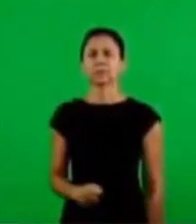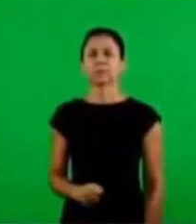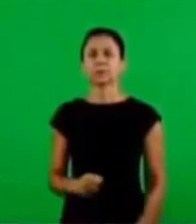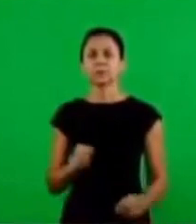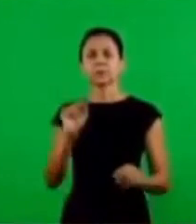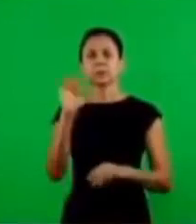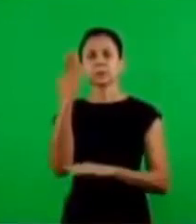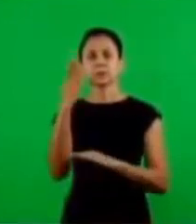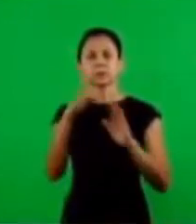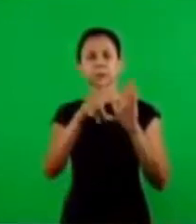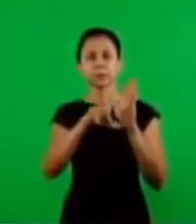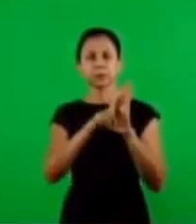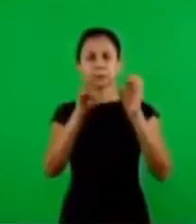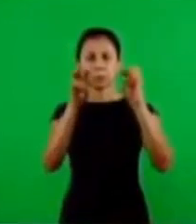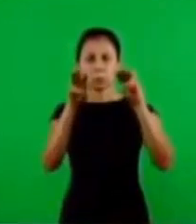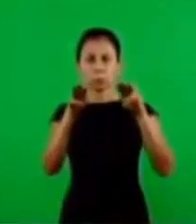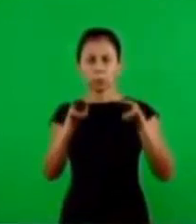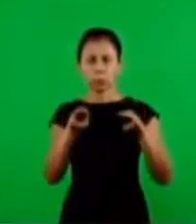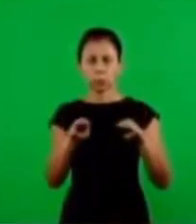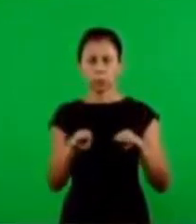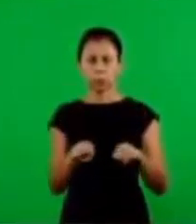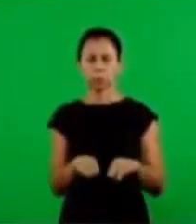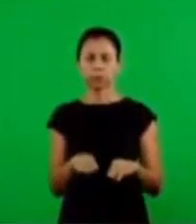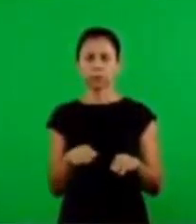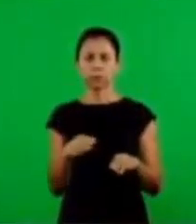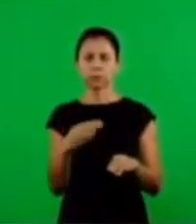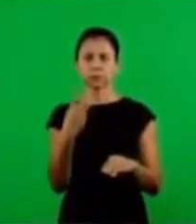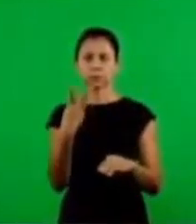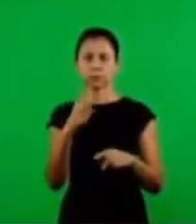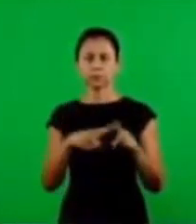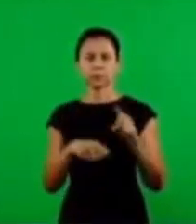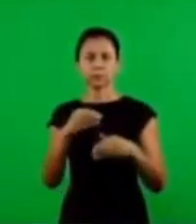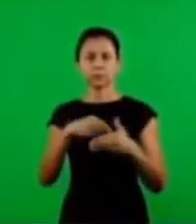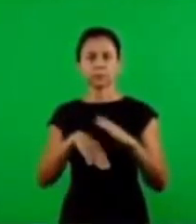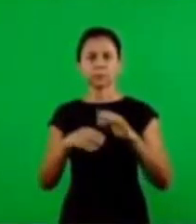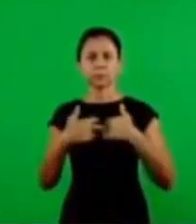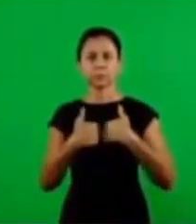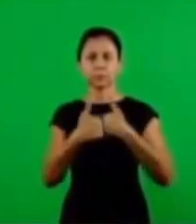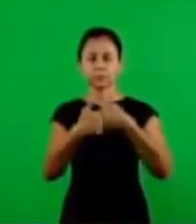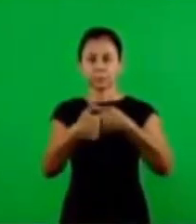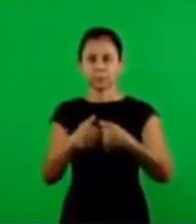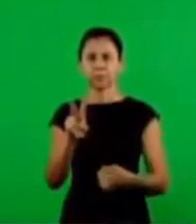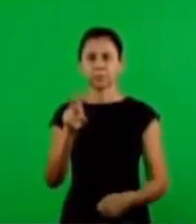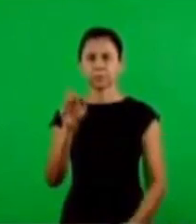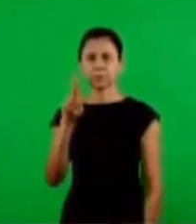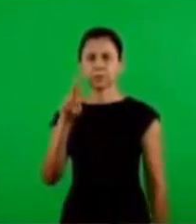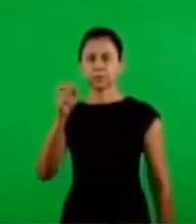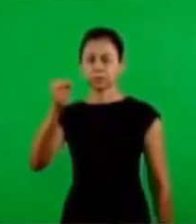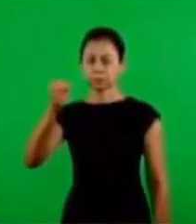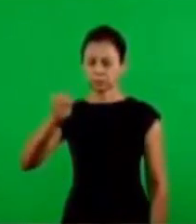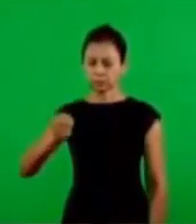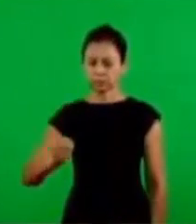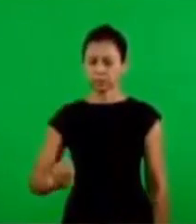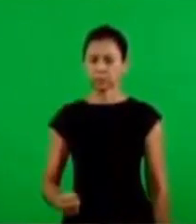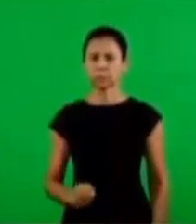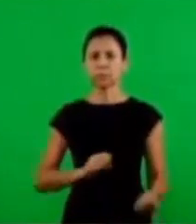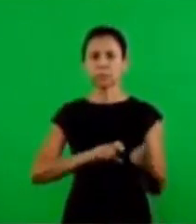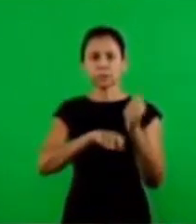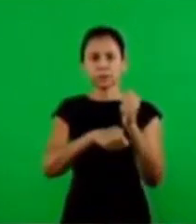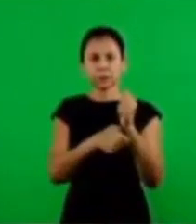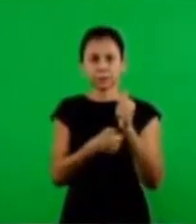Aaron the table of the law and the manna the three elements that were contained the rod speaks of the ministries